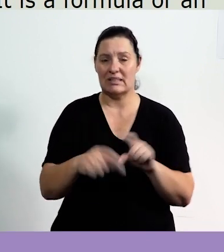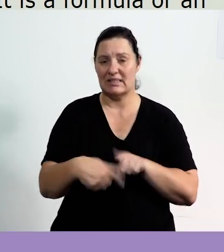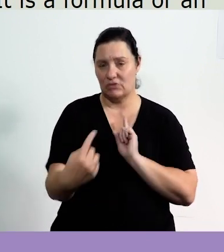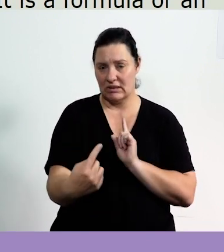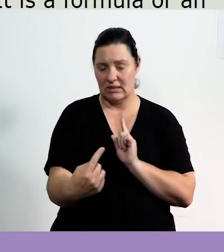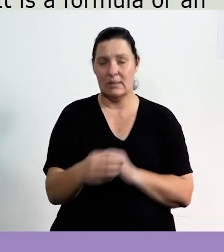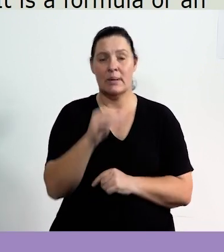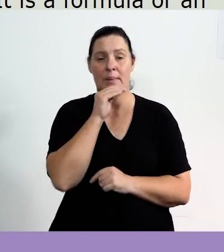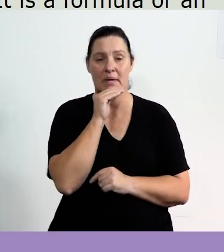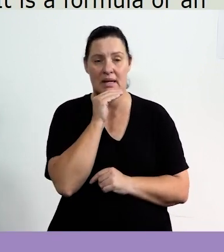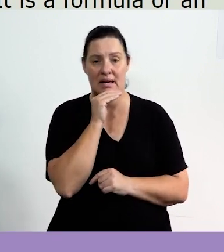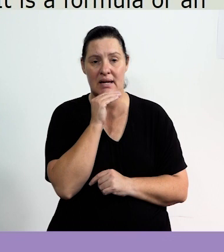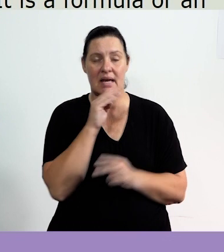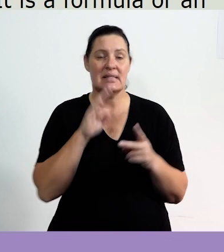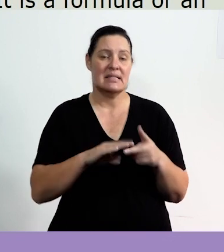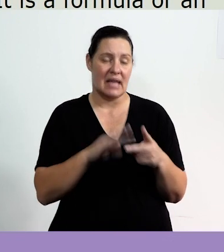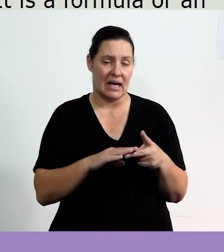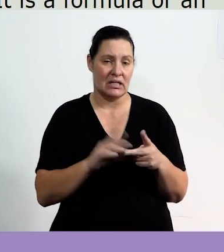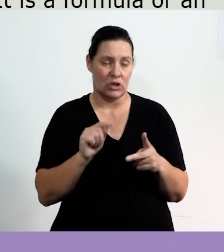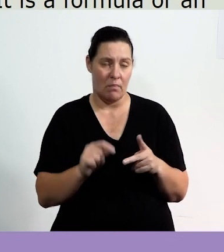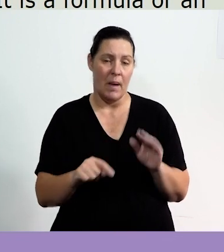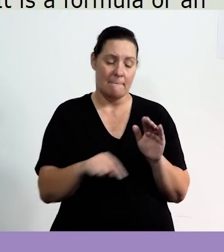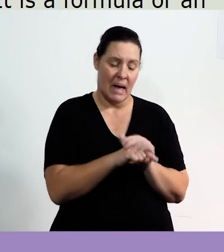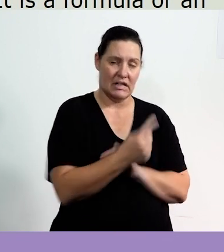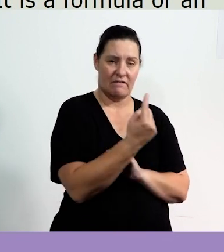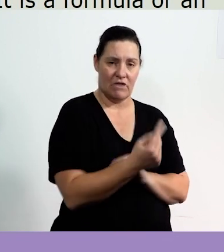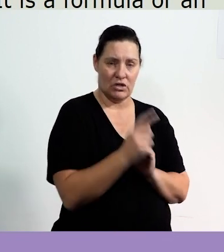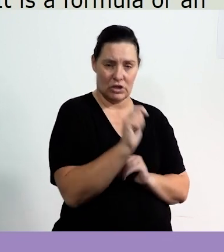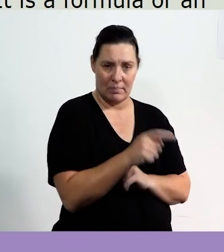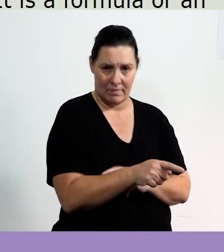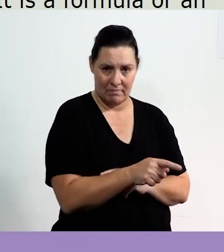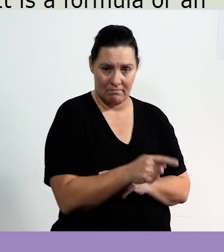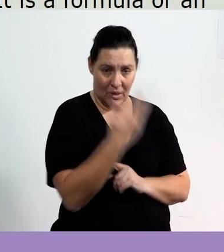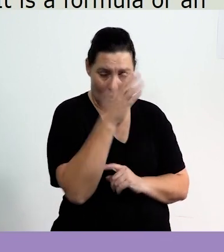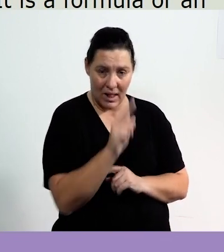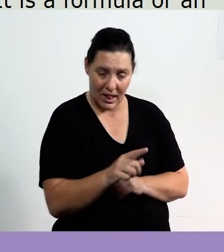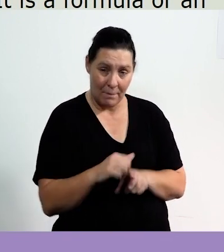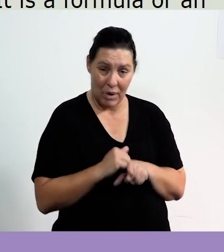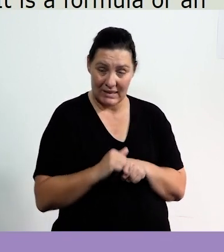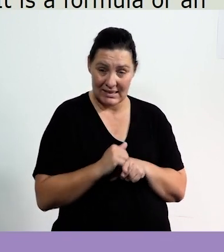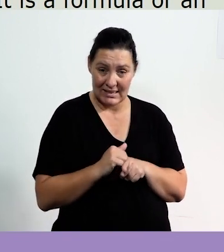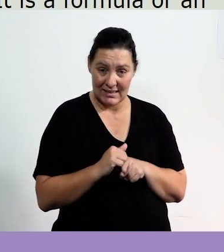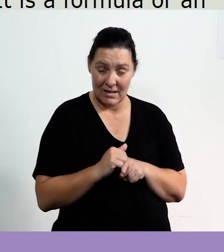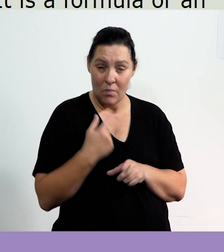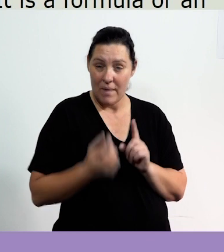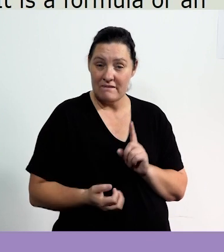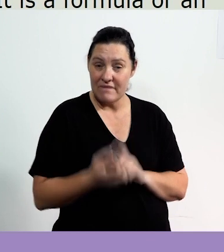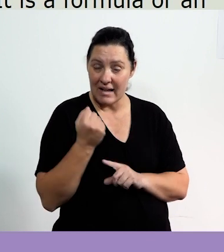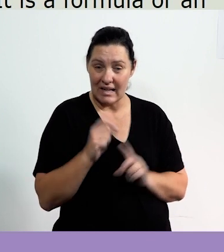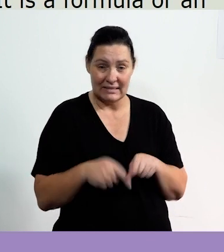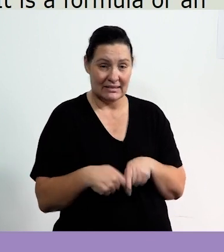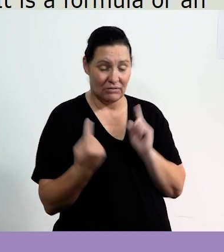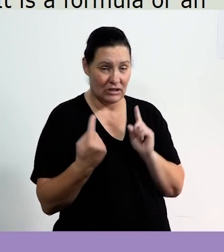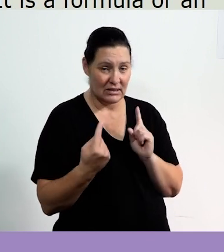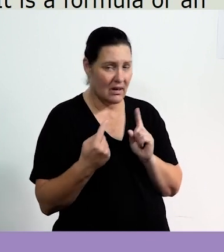talking about a constant difference, we are talking about the second term minus the first term. Did you notice how in the practice, we were